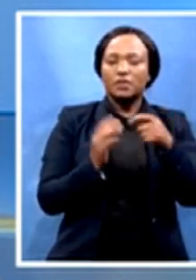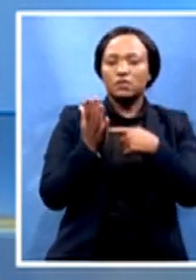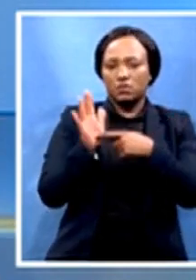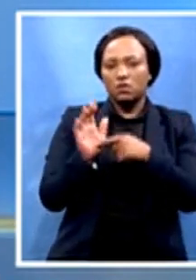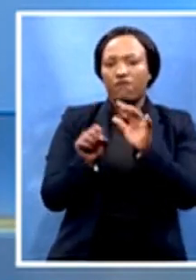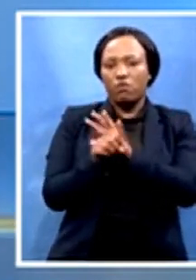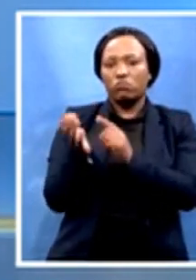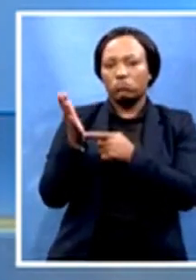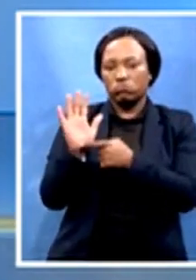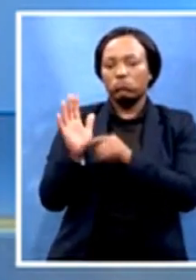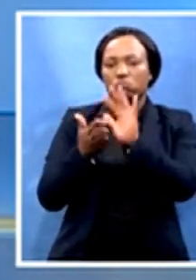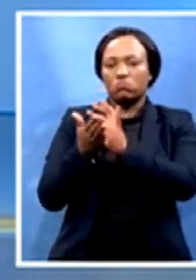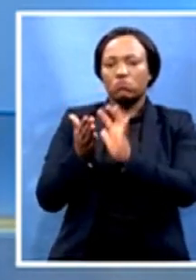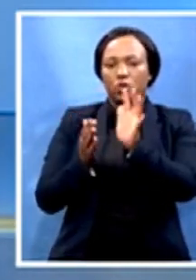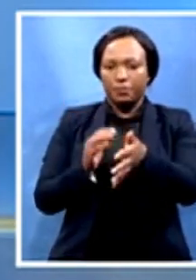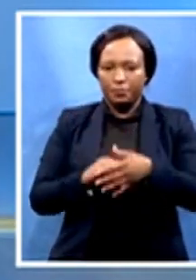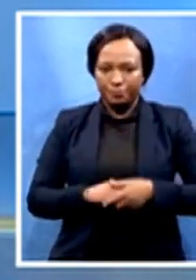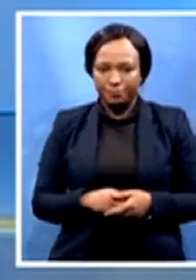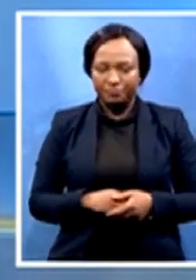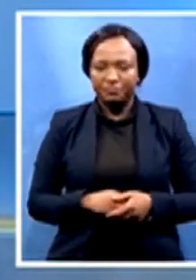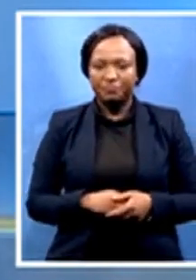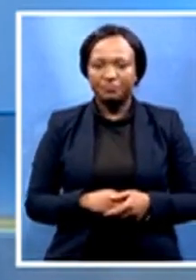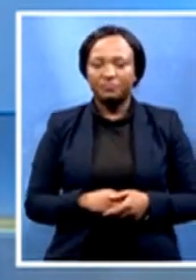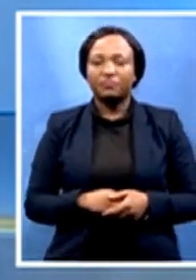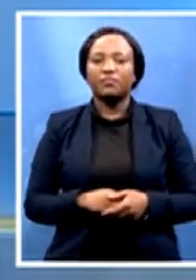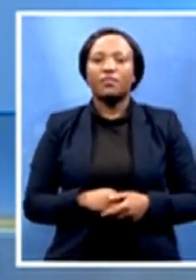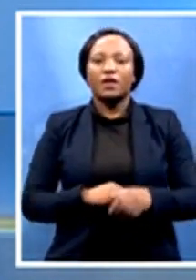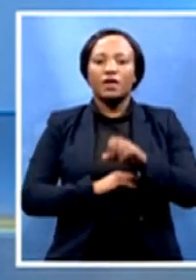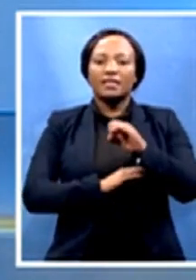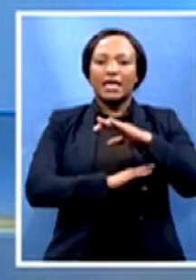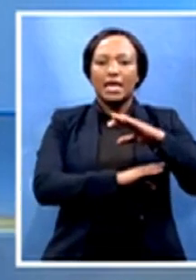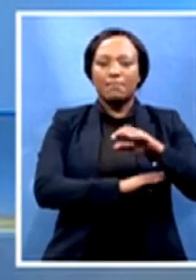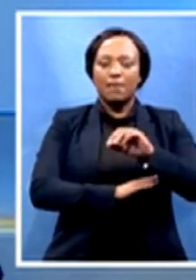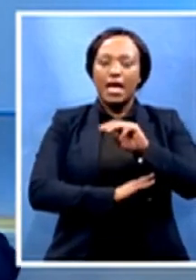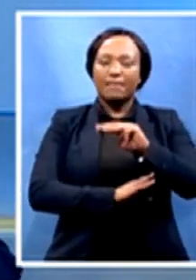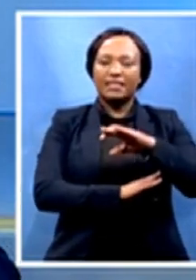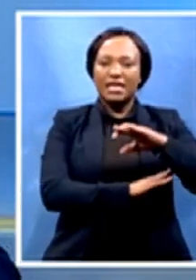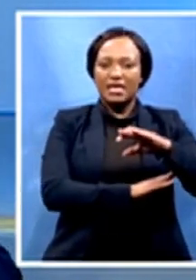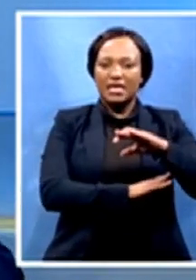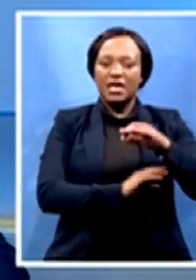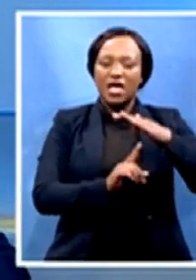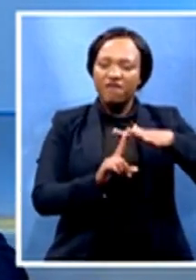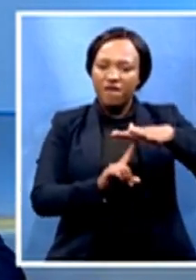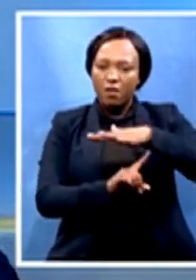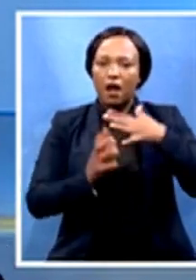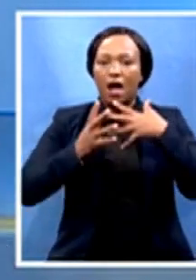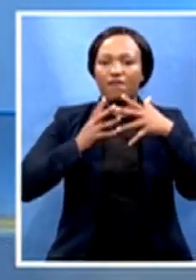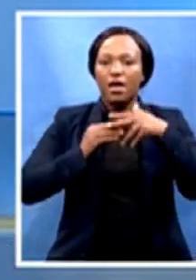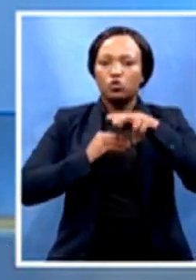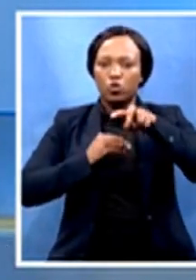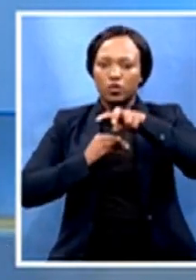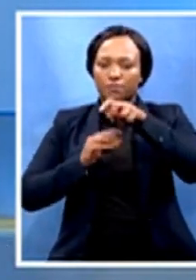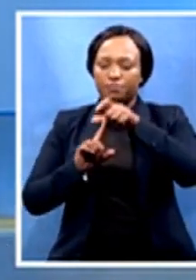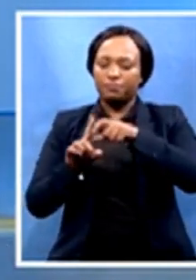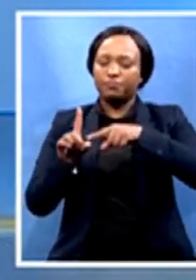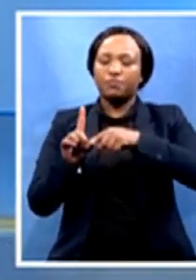But the Eastern Cape MEC for Economic Development, Environmental Affairs and Tourism, Mlungi Simvoko, has launched a R40 million